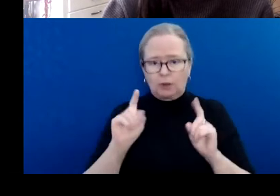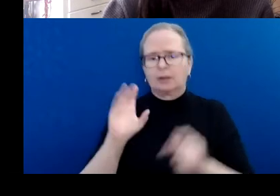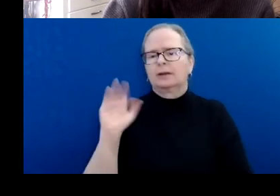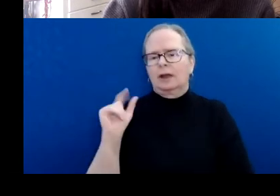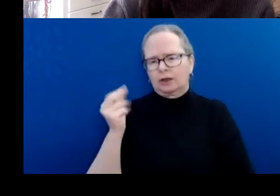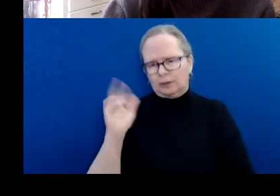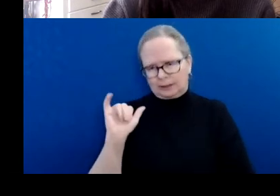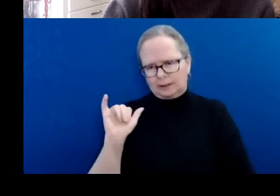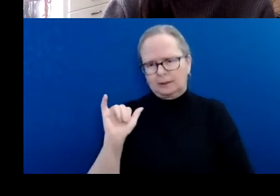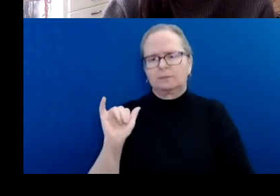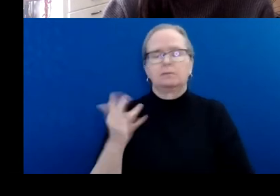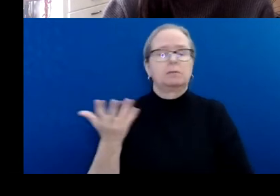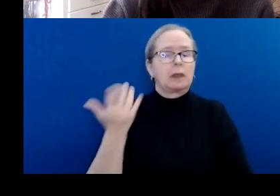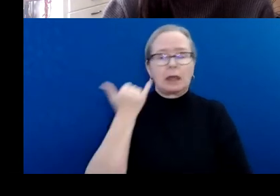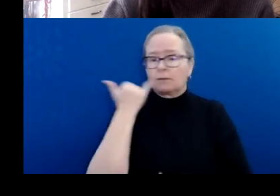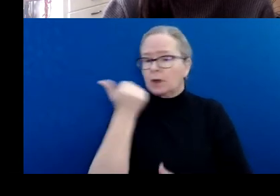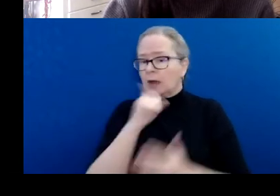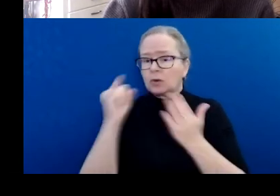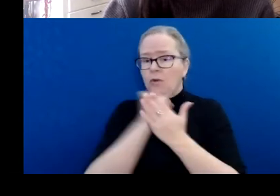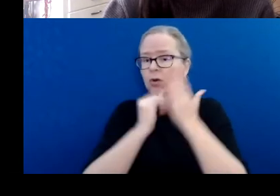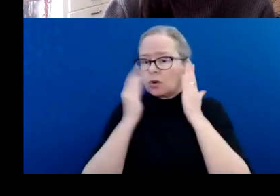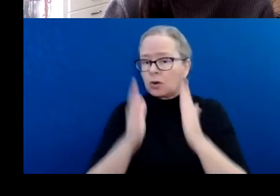at any stage of practice.